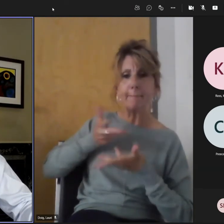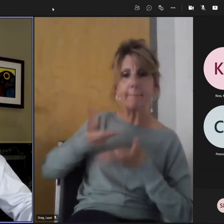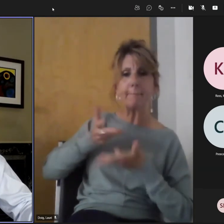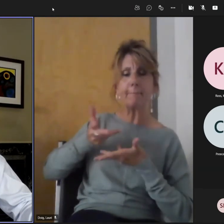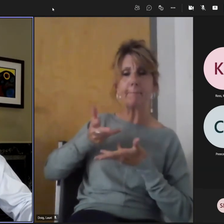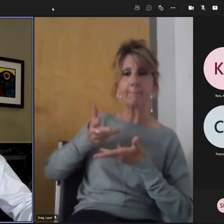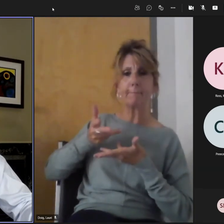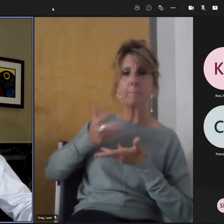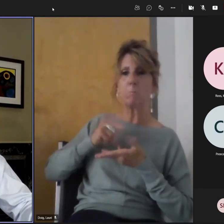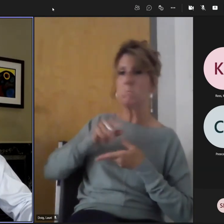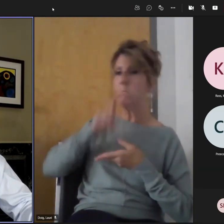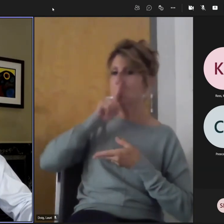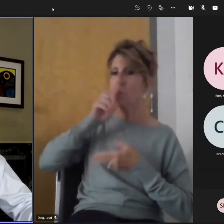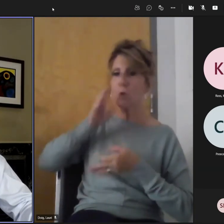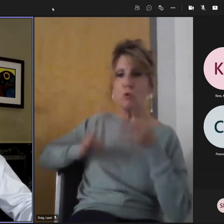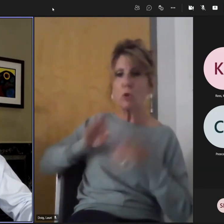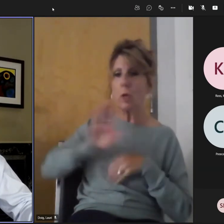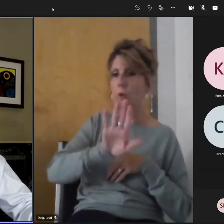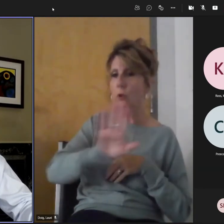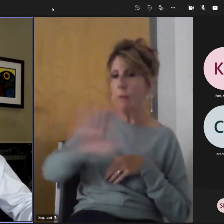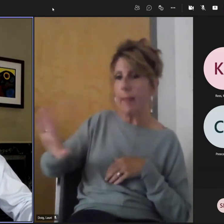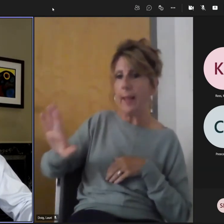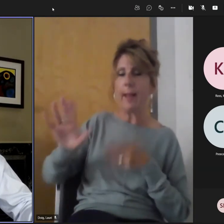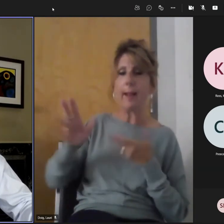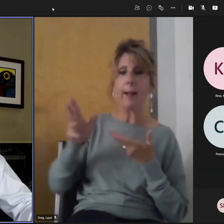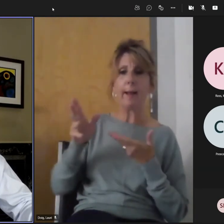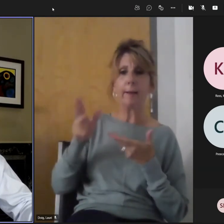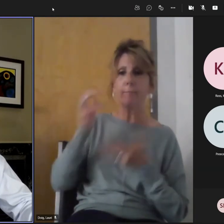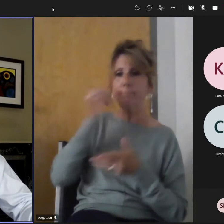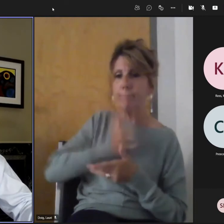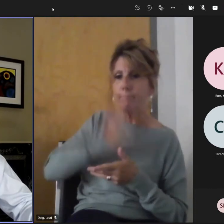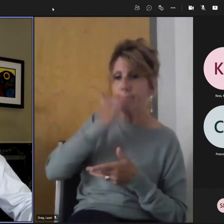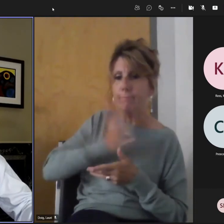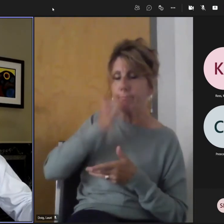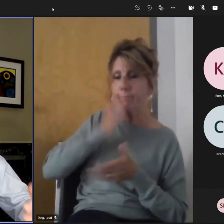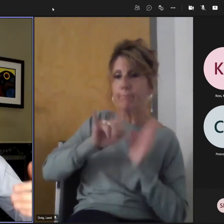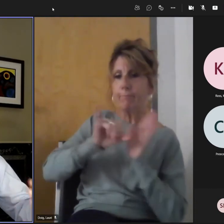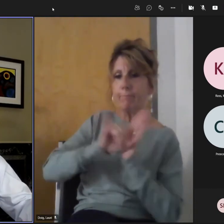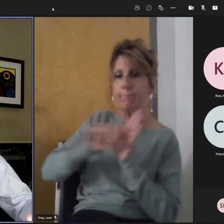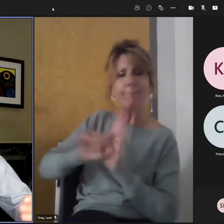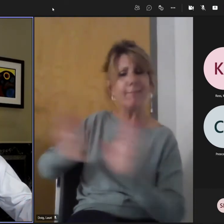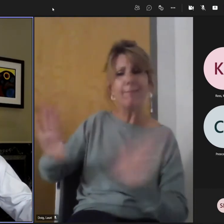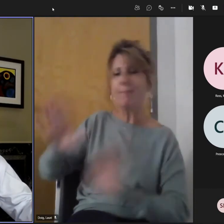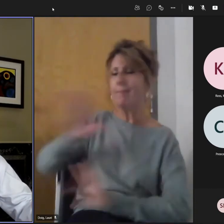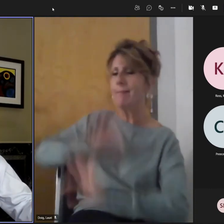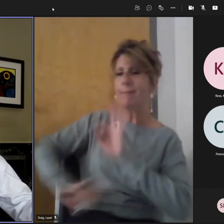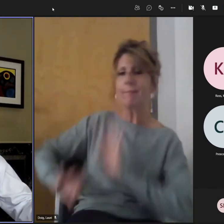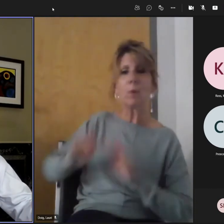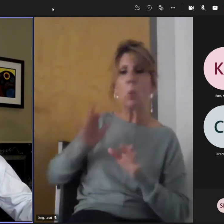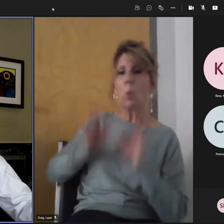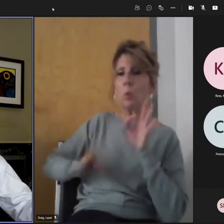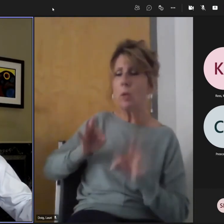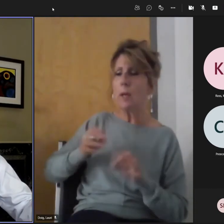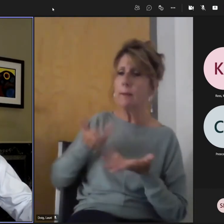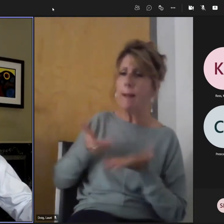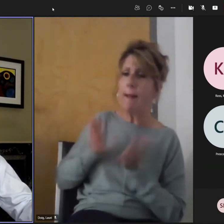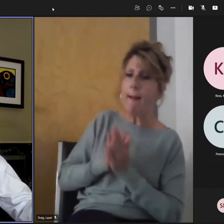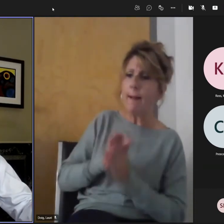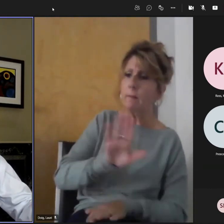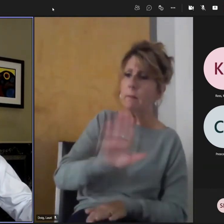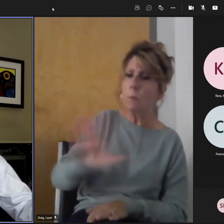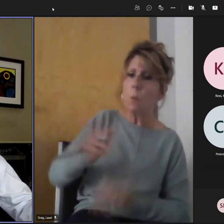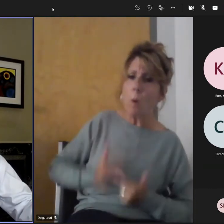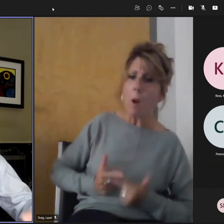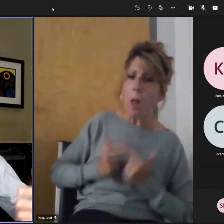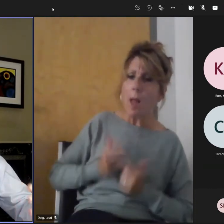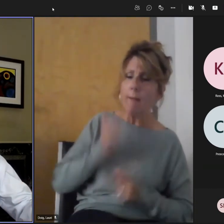nonjudgmental about how much they're going wrong, if you start asking them about what's important in their lives, what's important